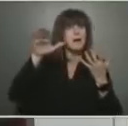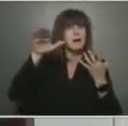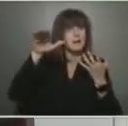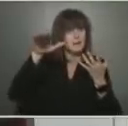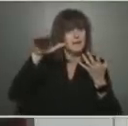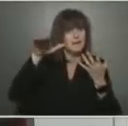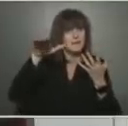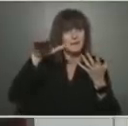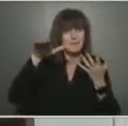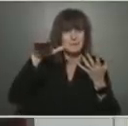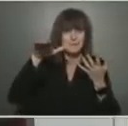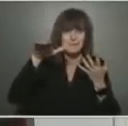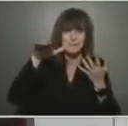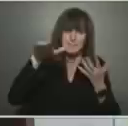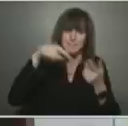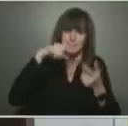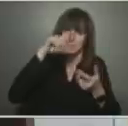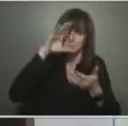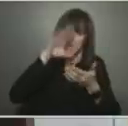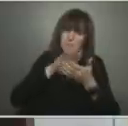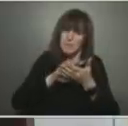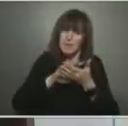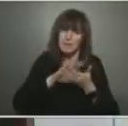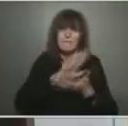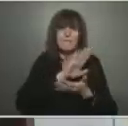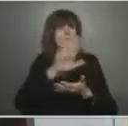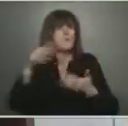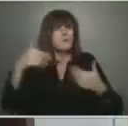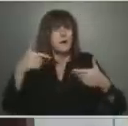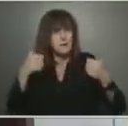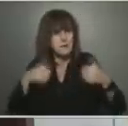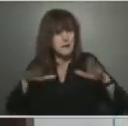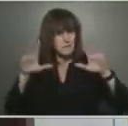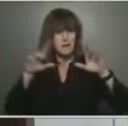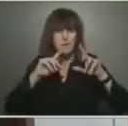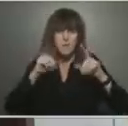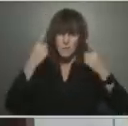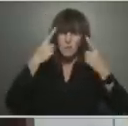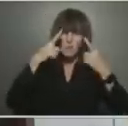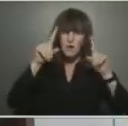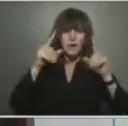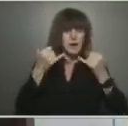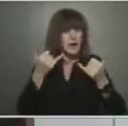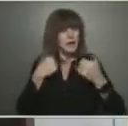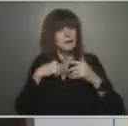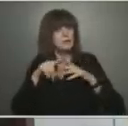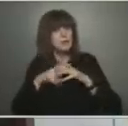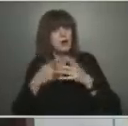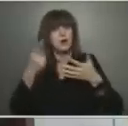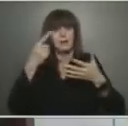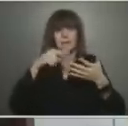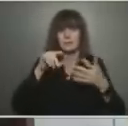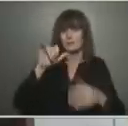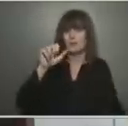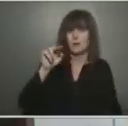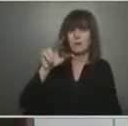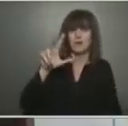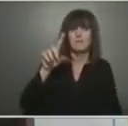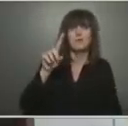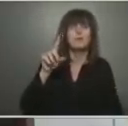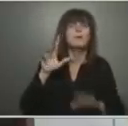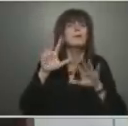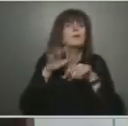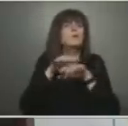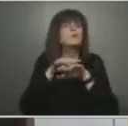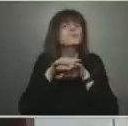And that we can now start on the 31st to safely reopen in a balanced, proportionate,